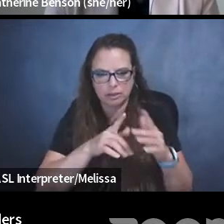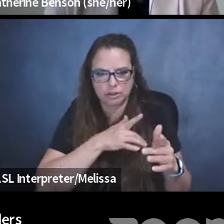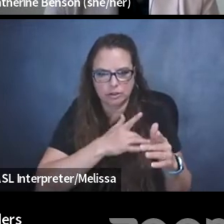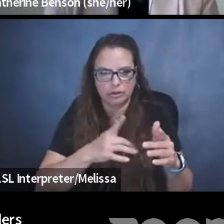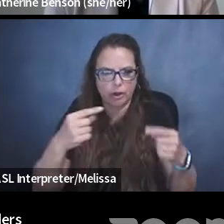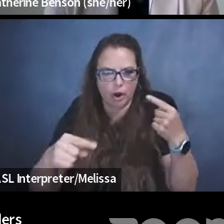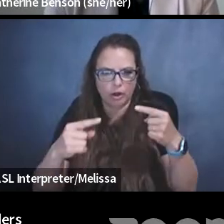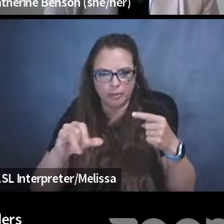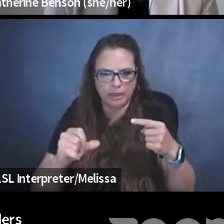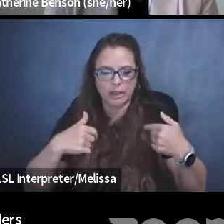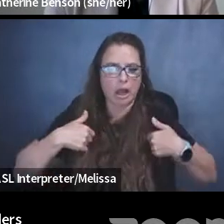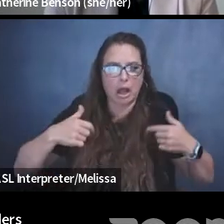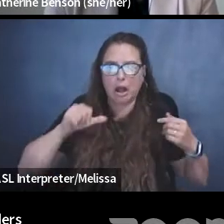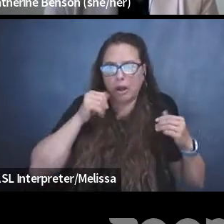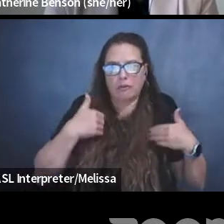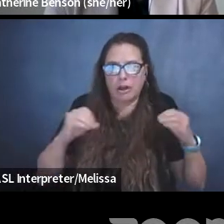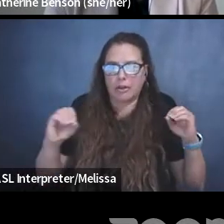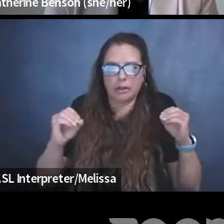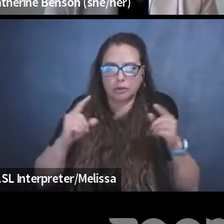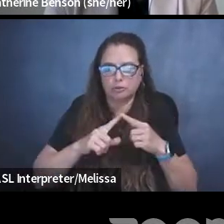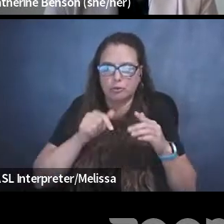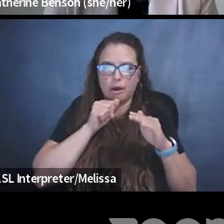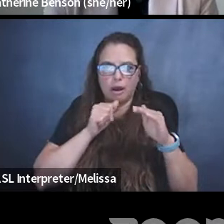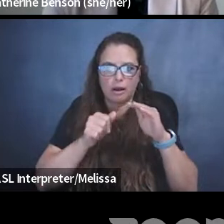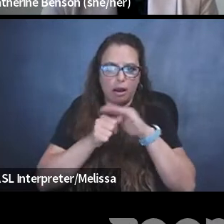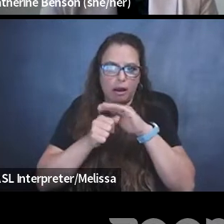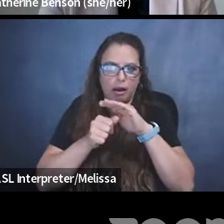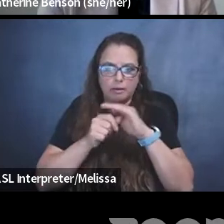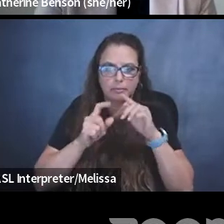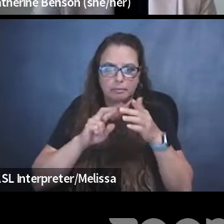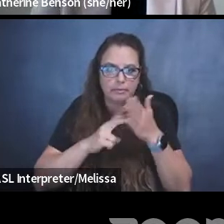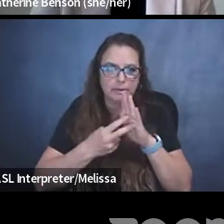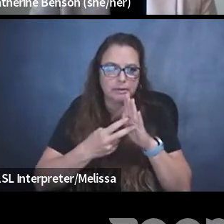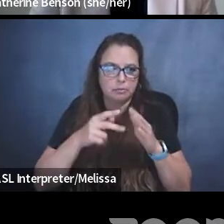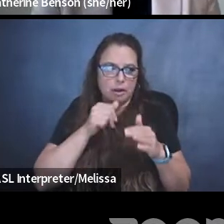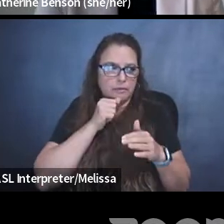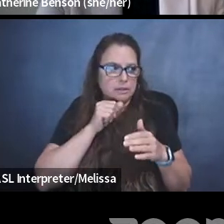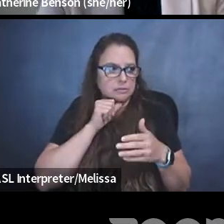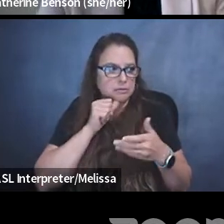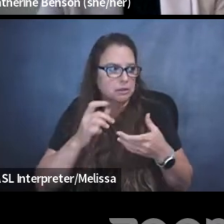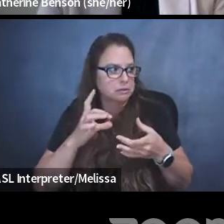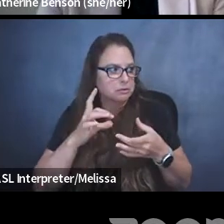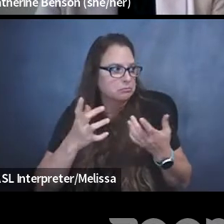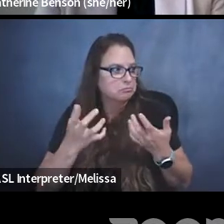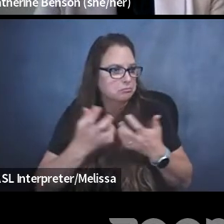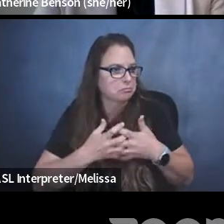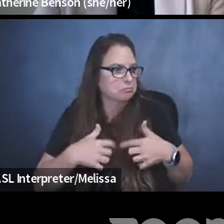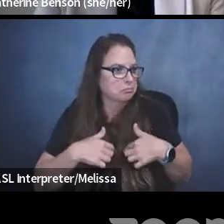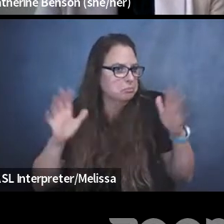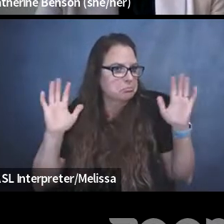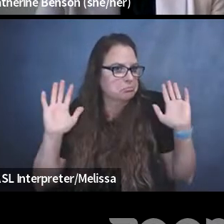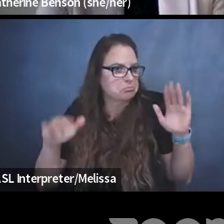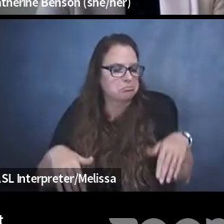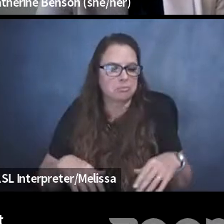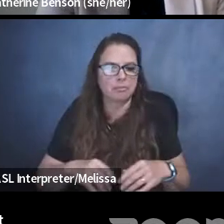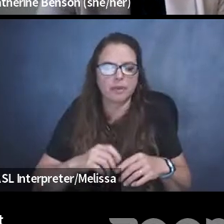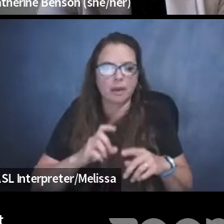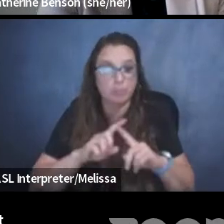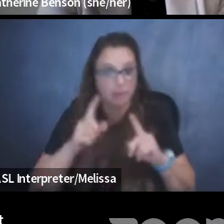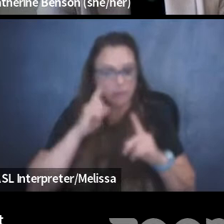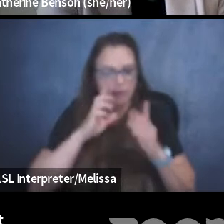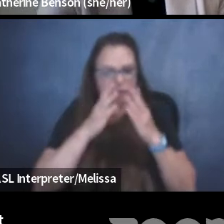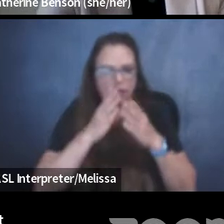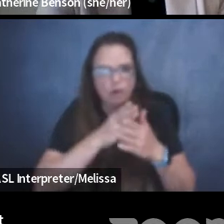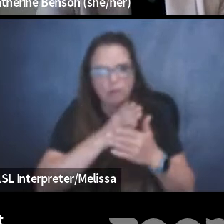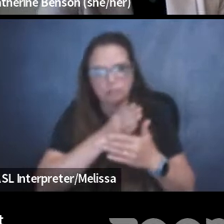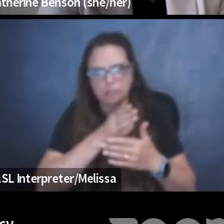have nothing to hide, therefore, privacy doesn't matter to me. And I think across all areas of